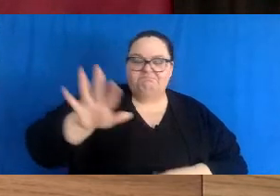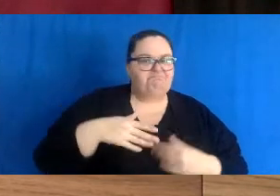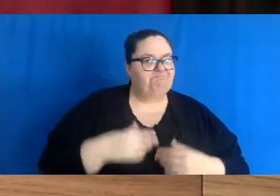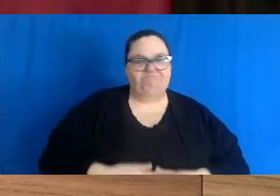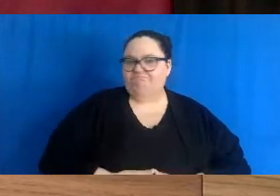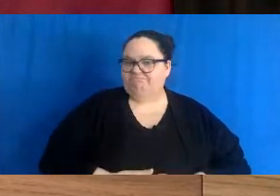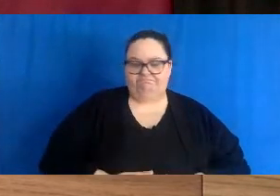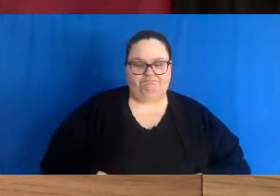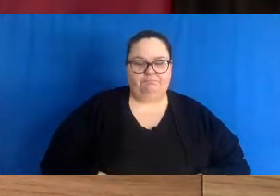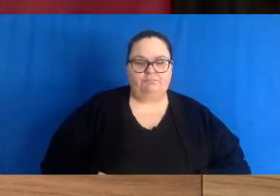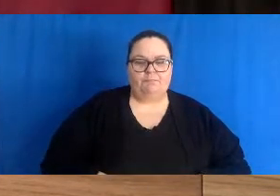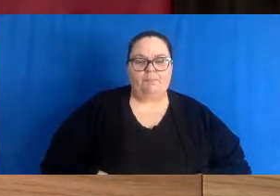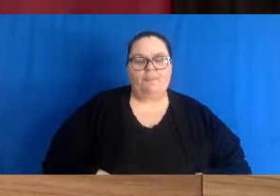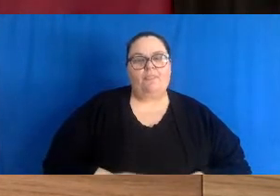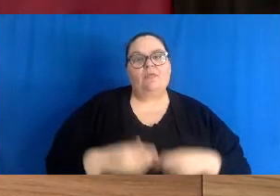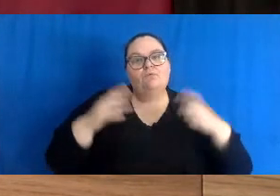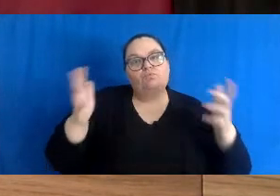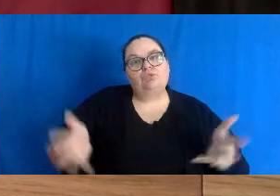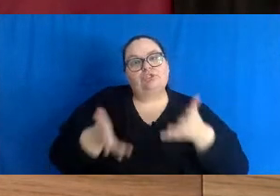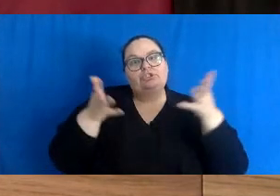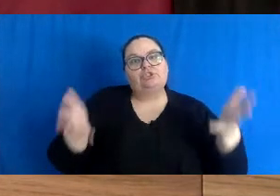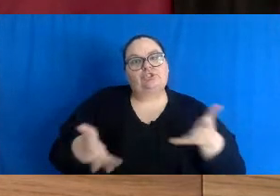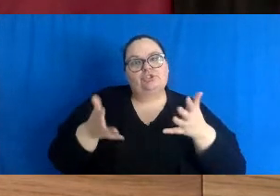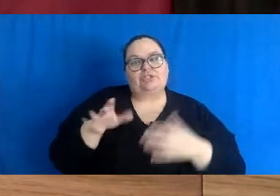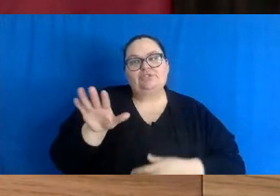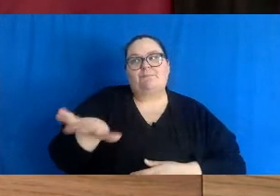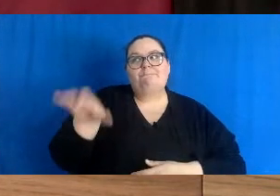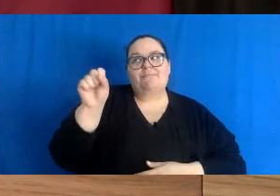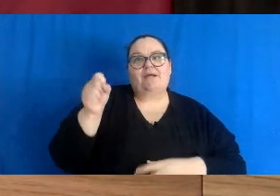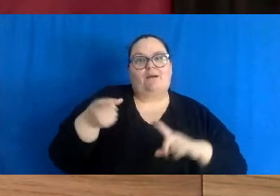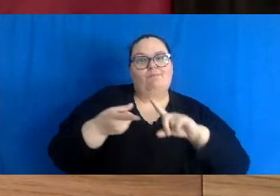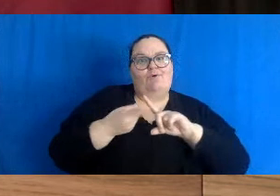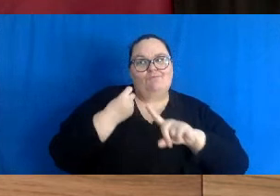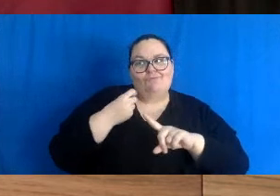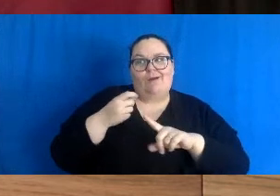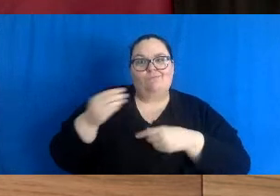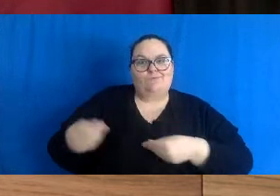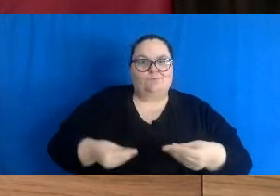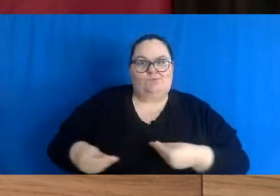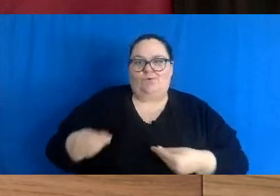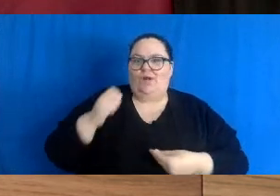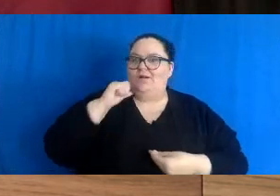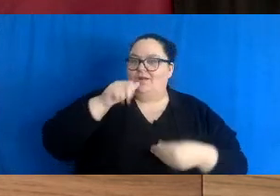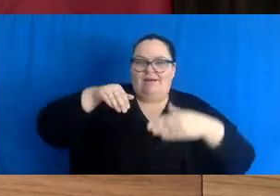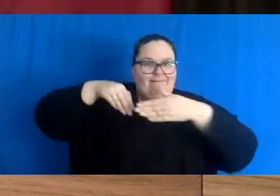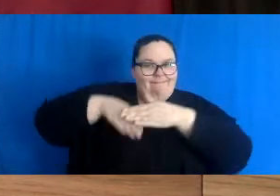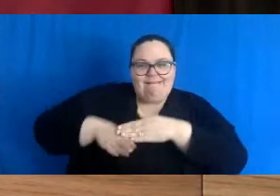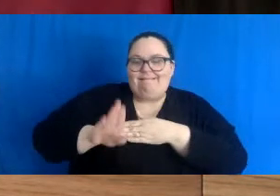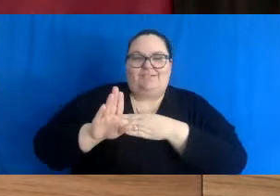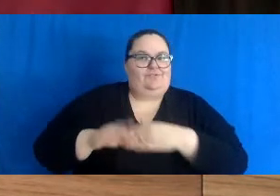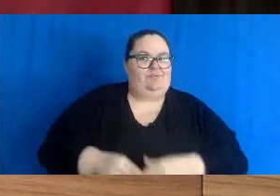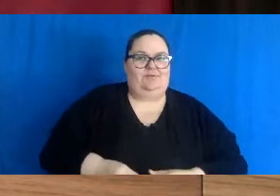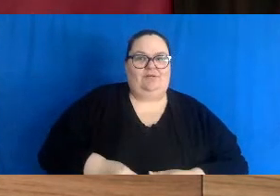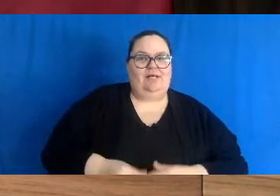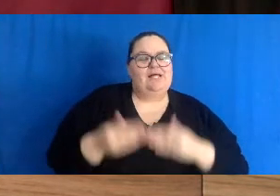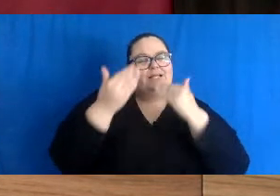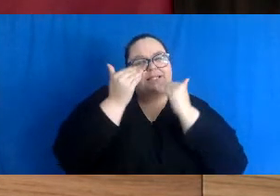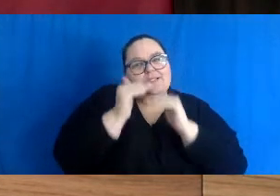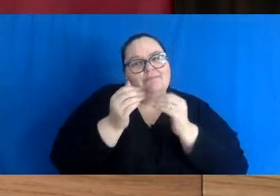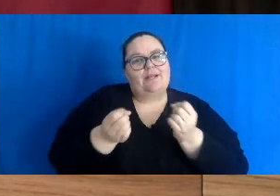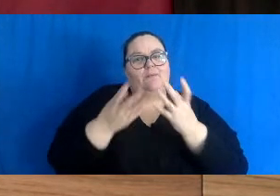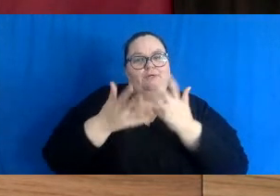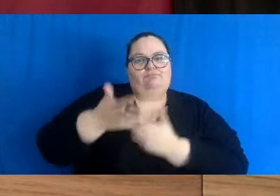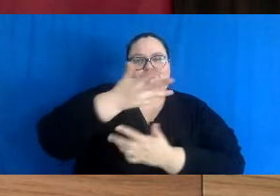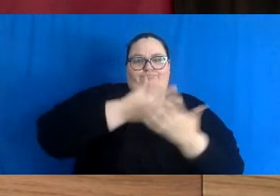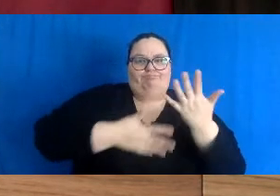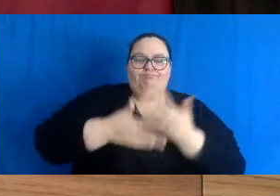However, we do encourage curbside pickup or delivery services whenever possible, and if you must go out. Please limit your contact with others